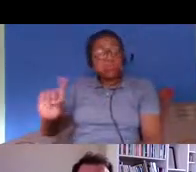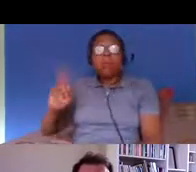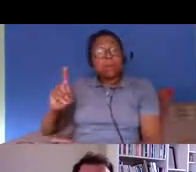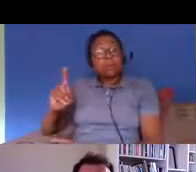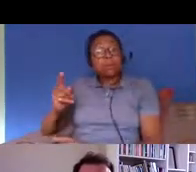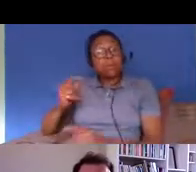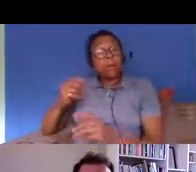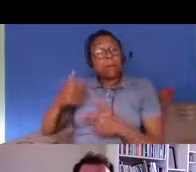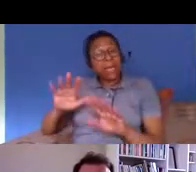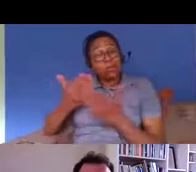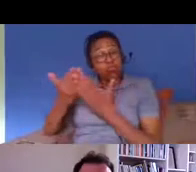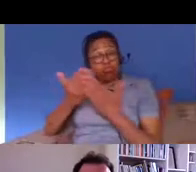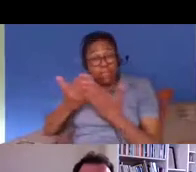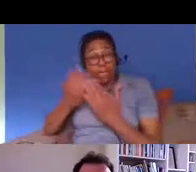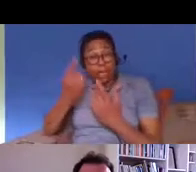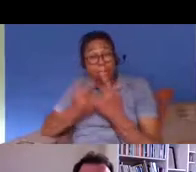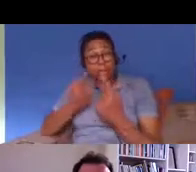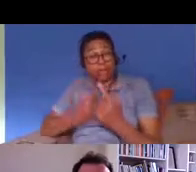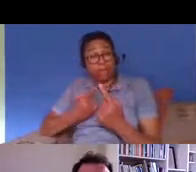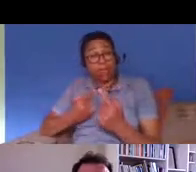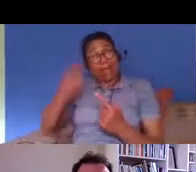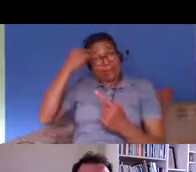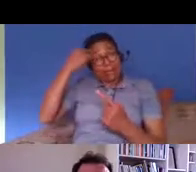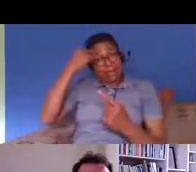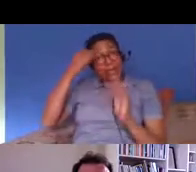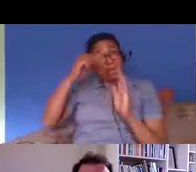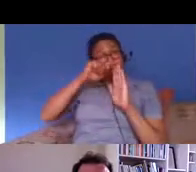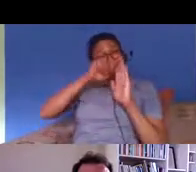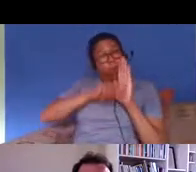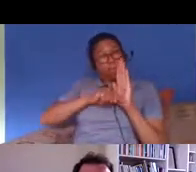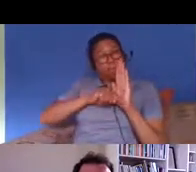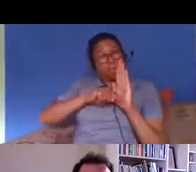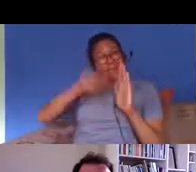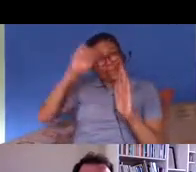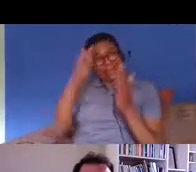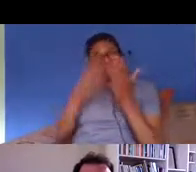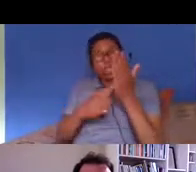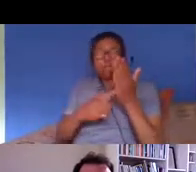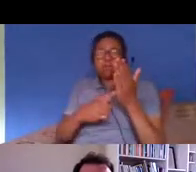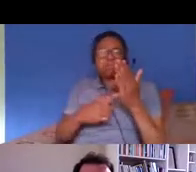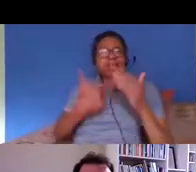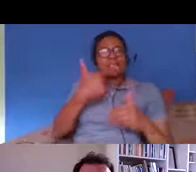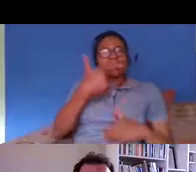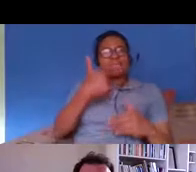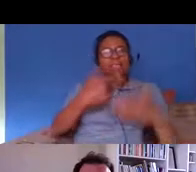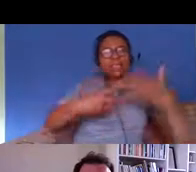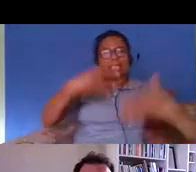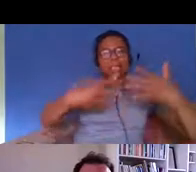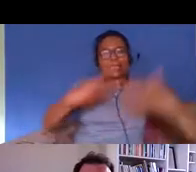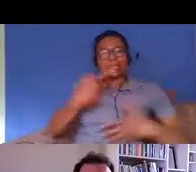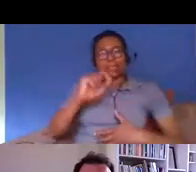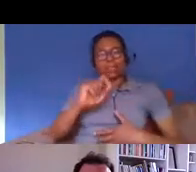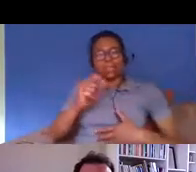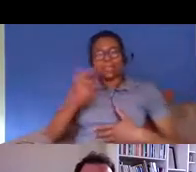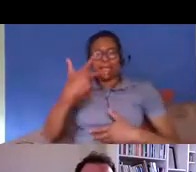was a kind of conscious policy decision um in the late 70s or early 80s that the police would basically